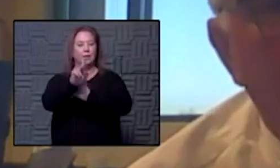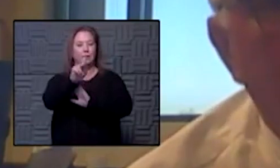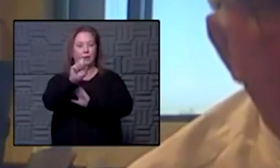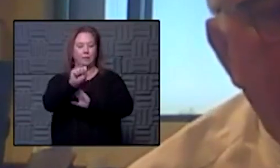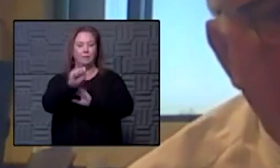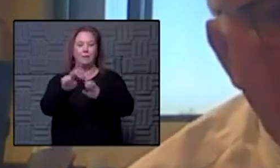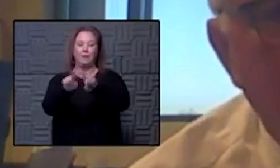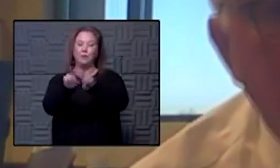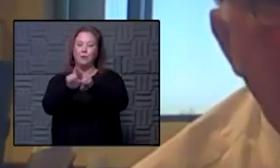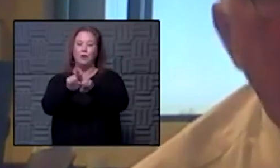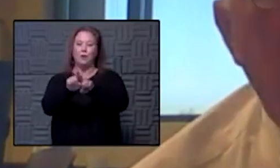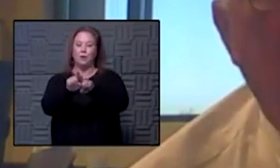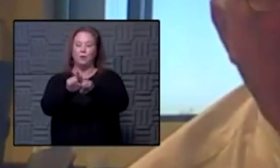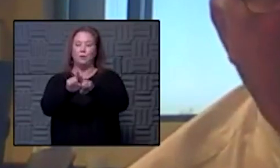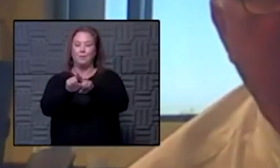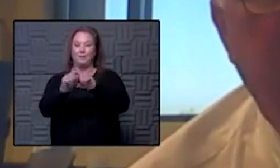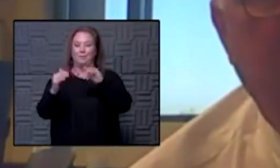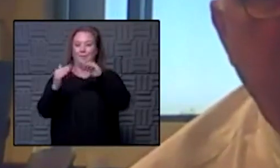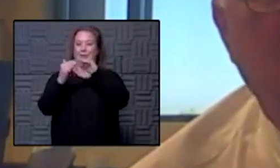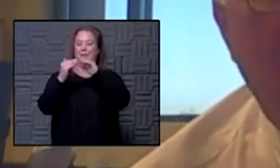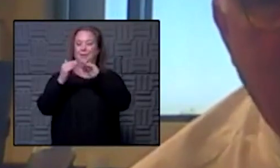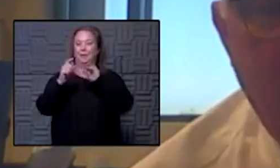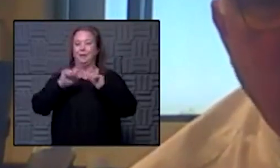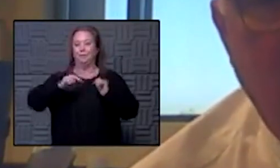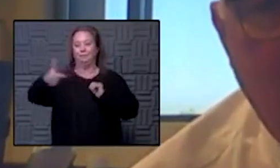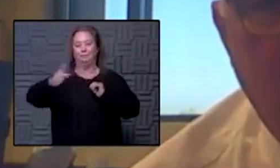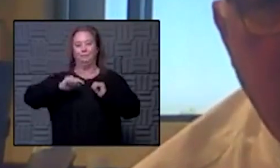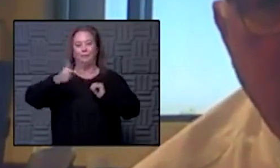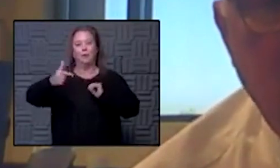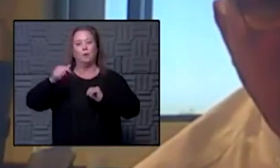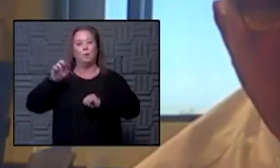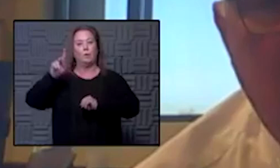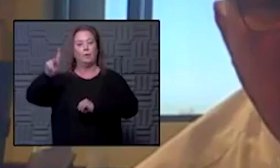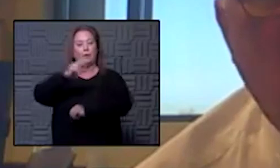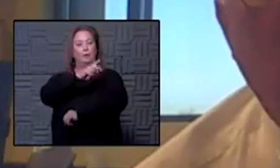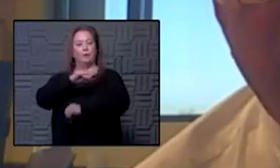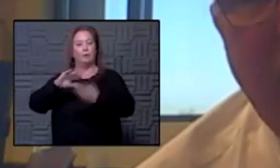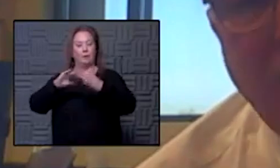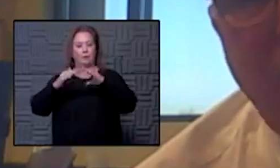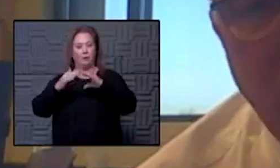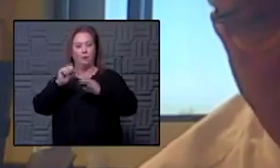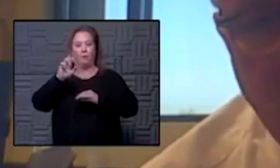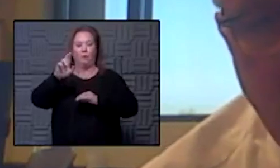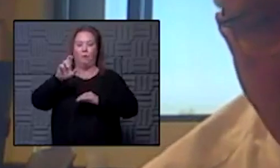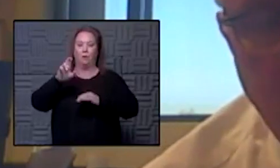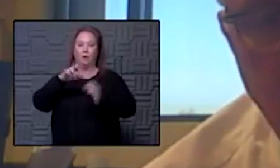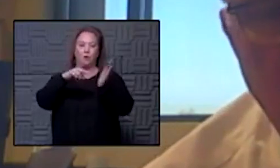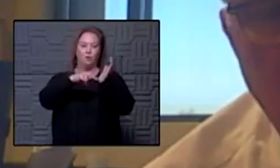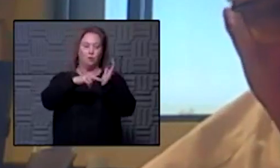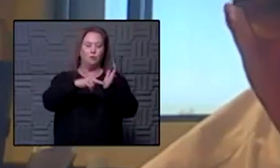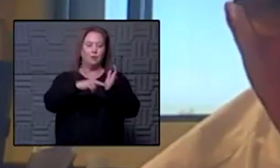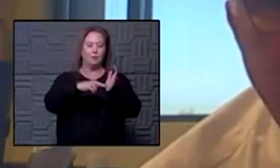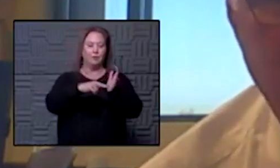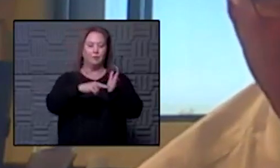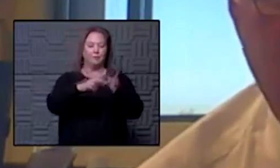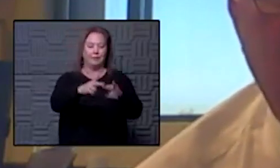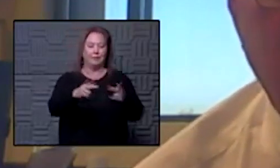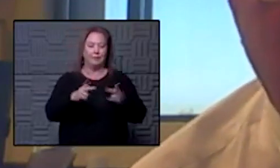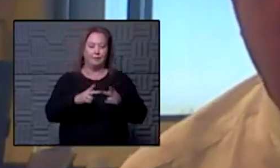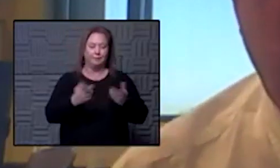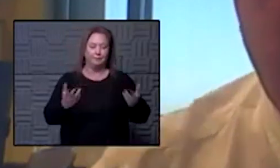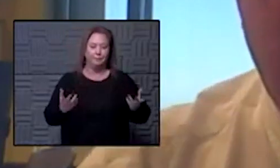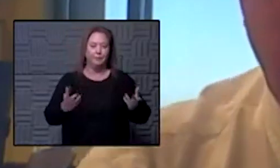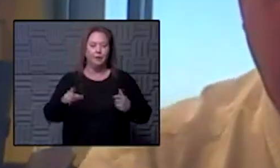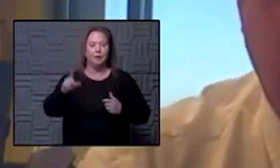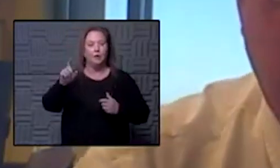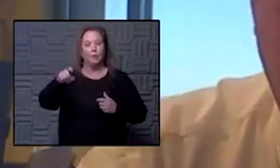pro quo will be repatriation of patients going back to the communities uh or perhaps nursing facilities so we need to